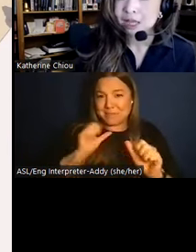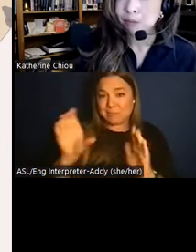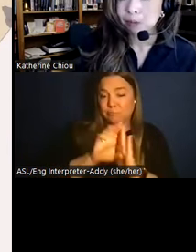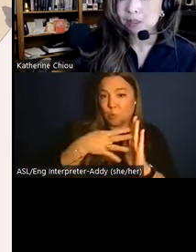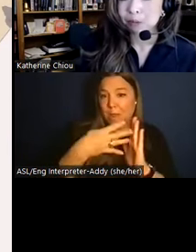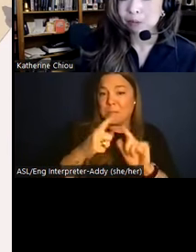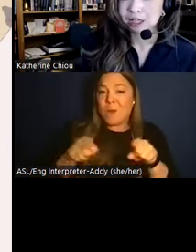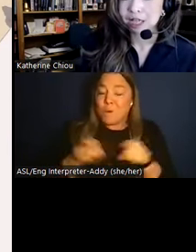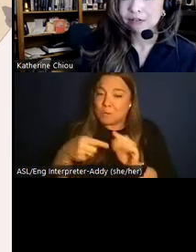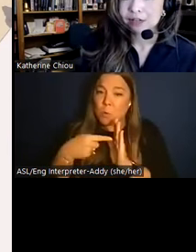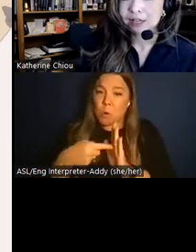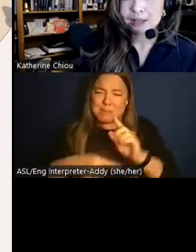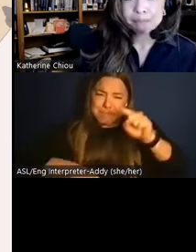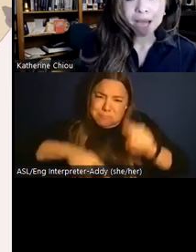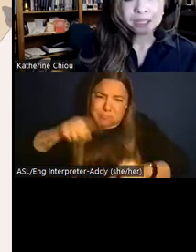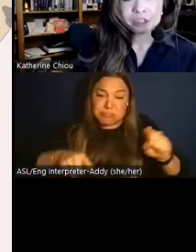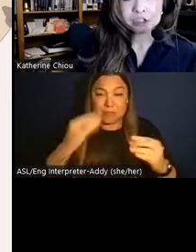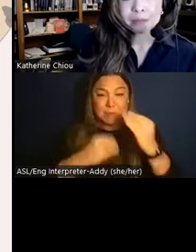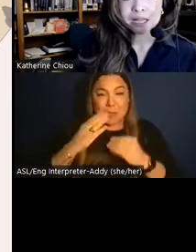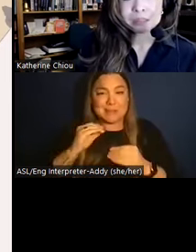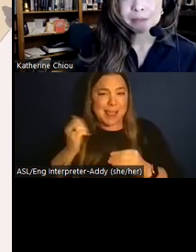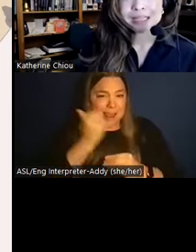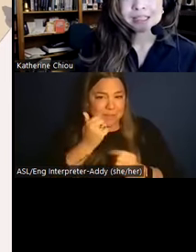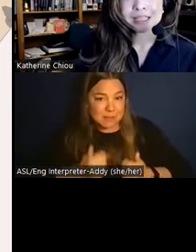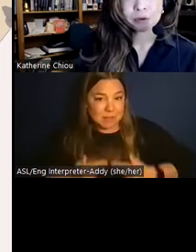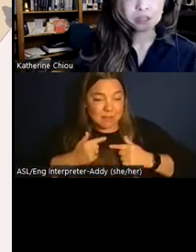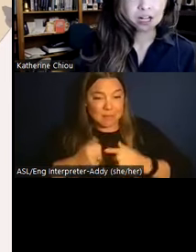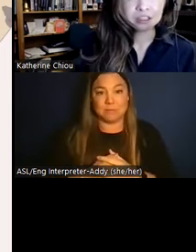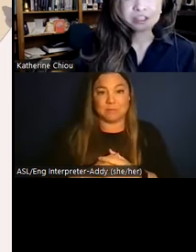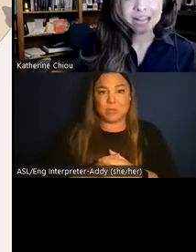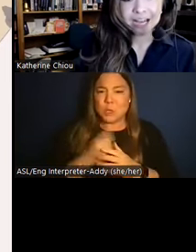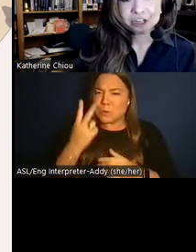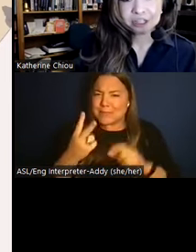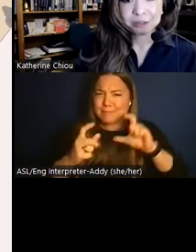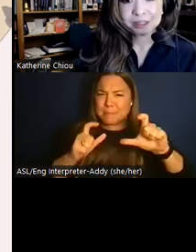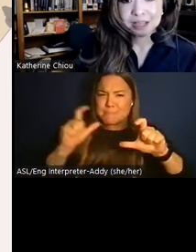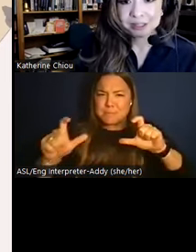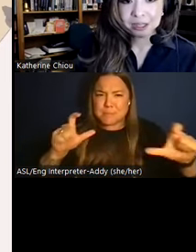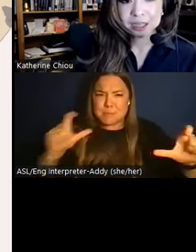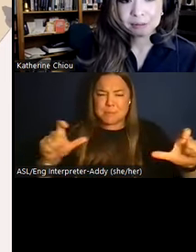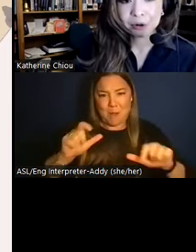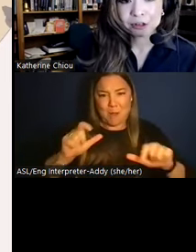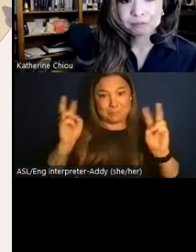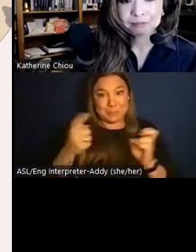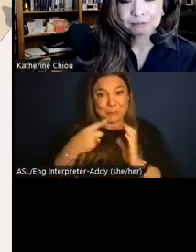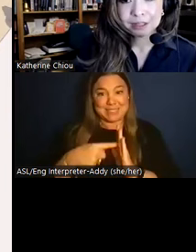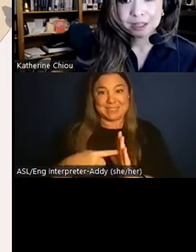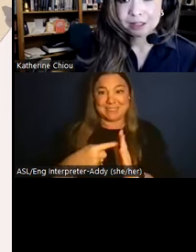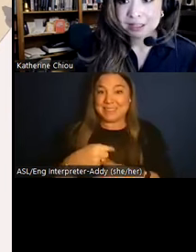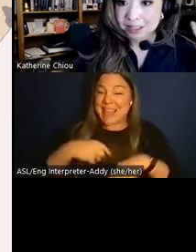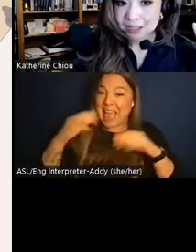meals and moments of Moche life. Mapping these star plots, we begin to see where the culinary action was at San Jose de Moro.